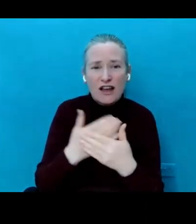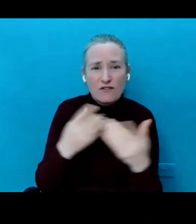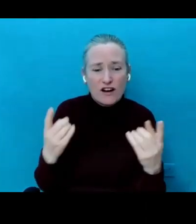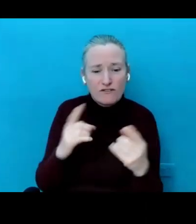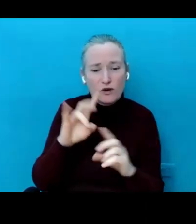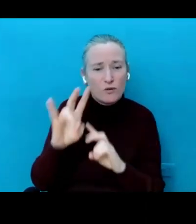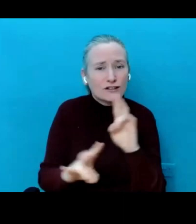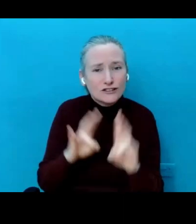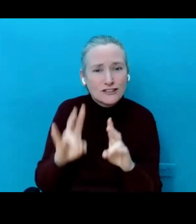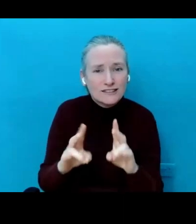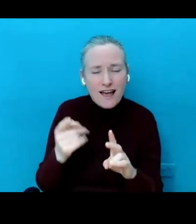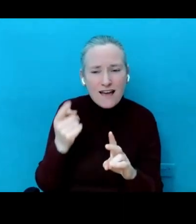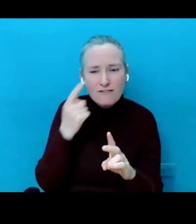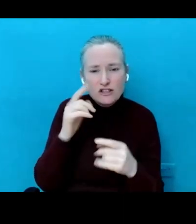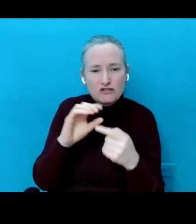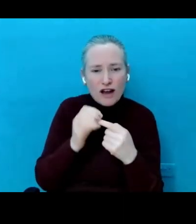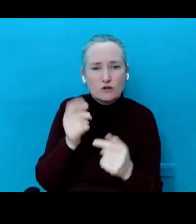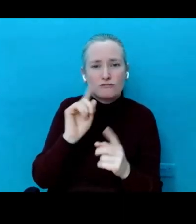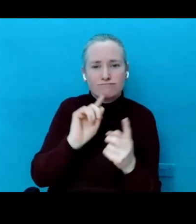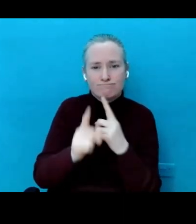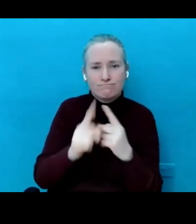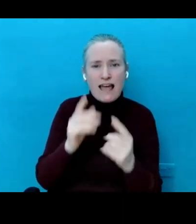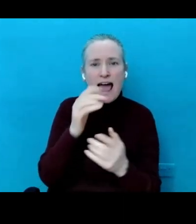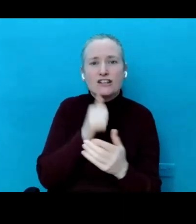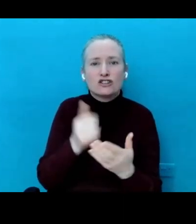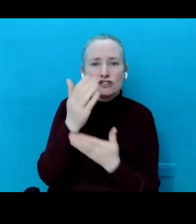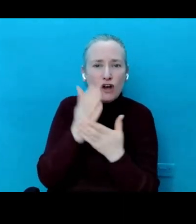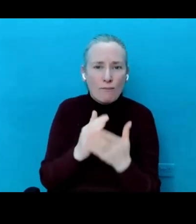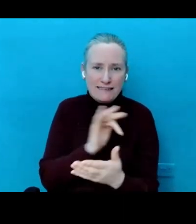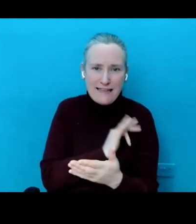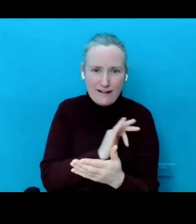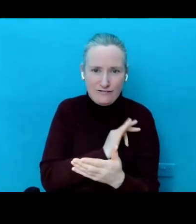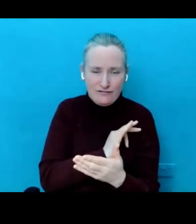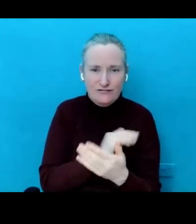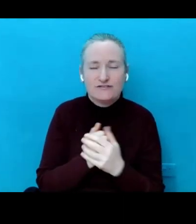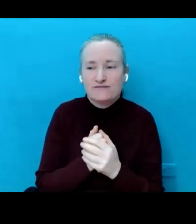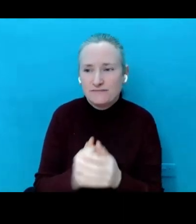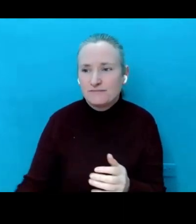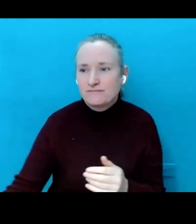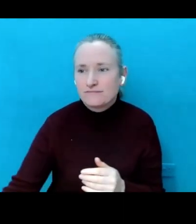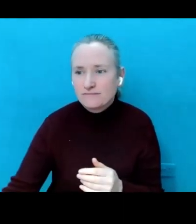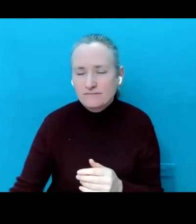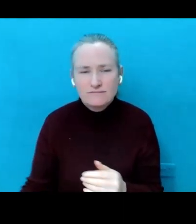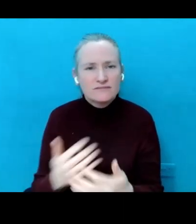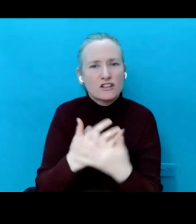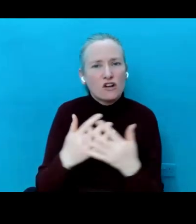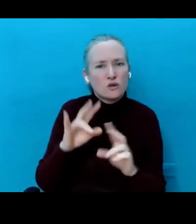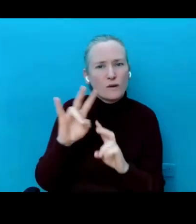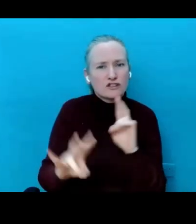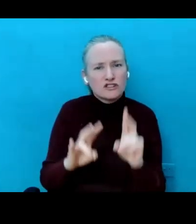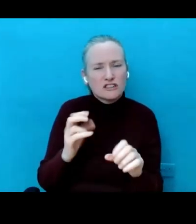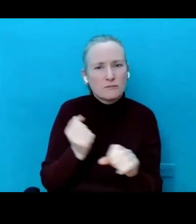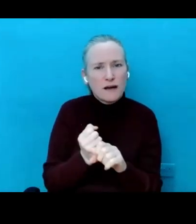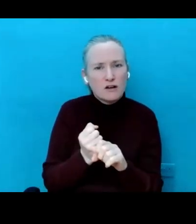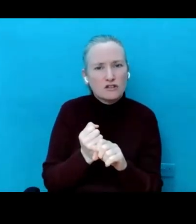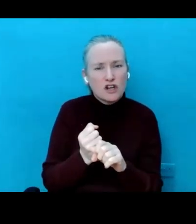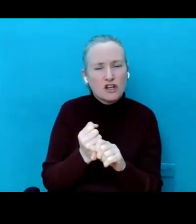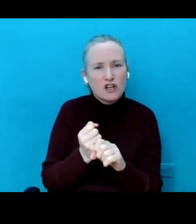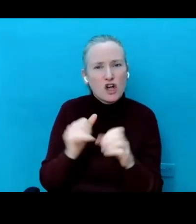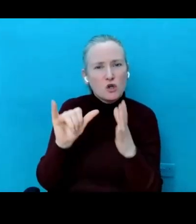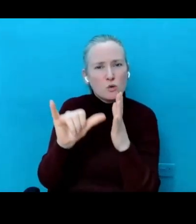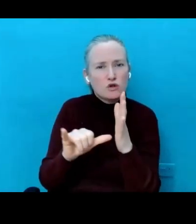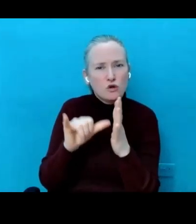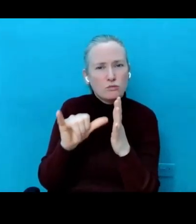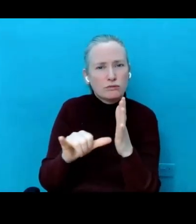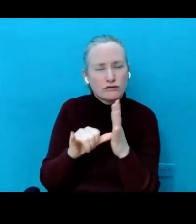for your questions. I've tried to answer some of the questions myself. Lots of questions here about YouTube. So Tara